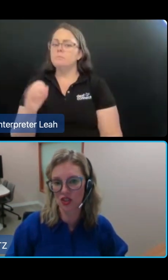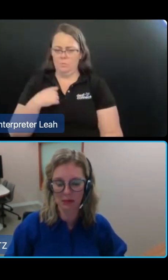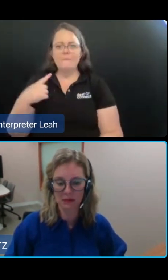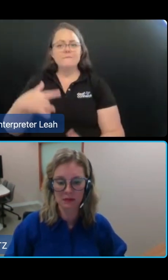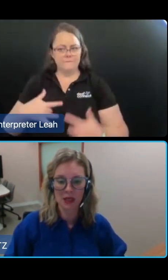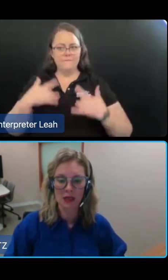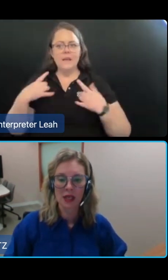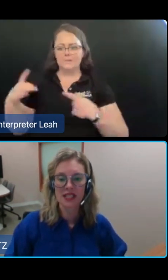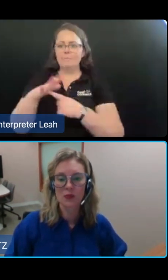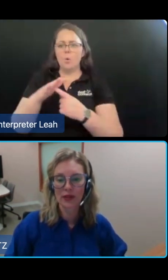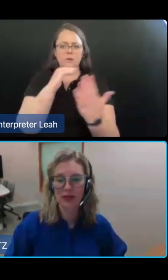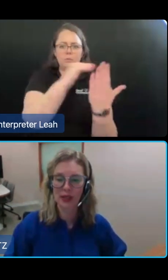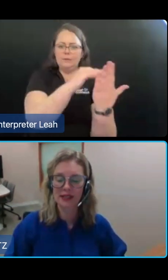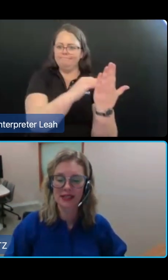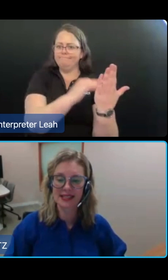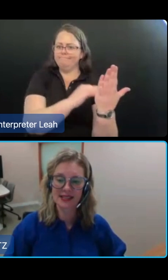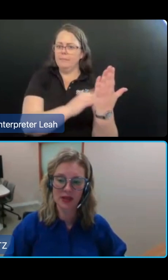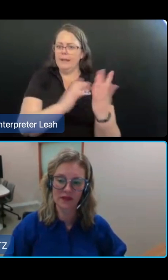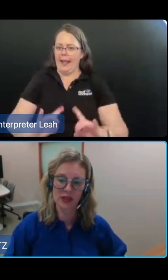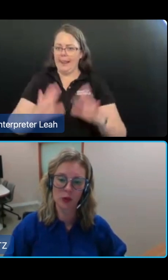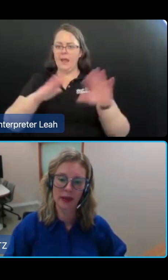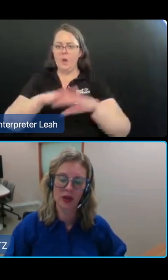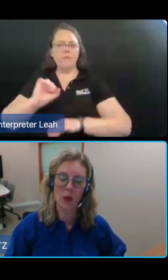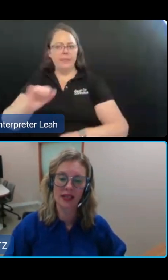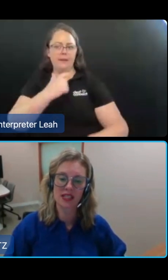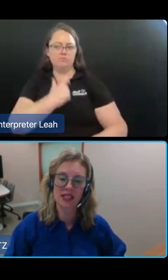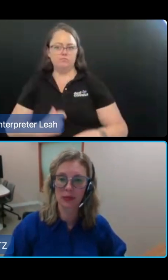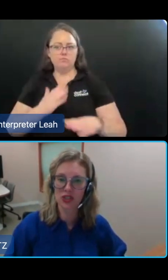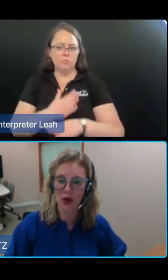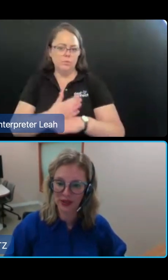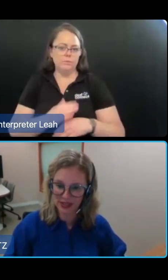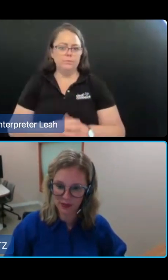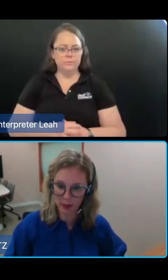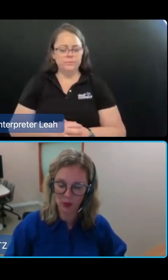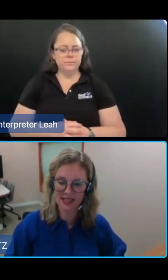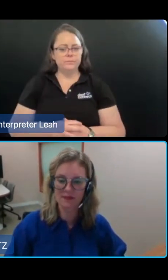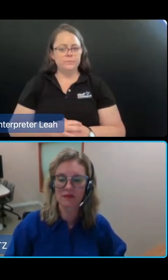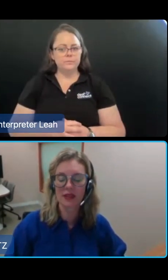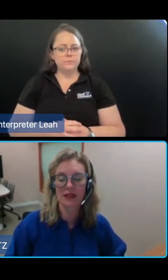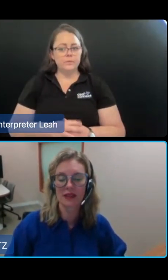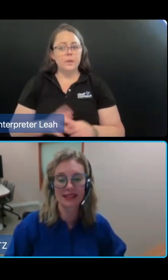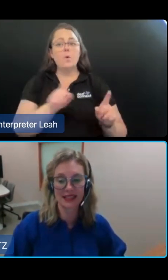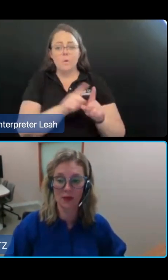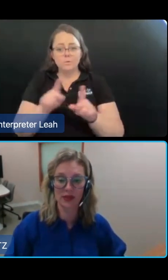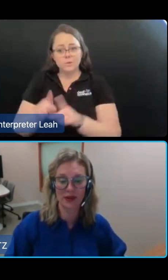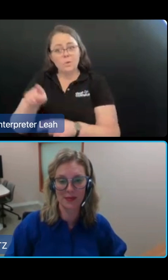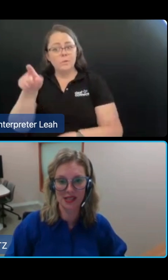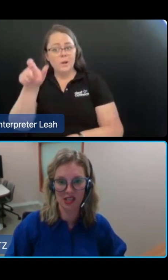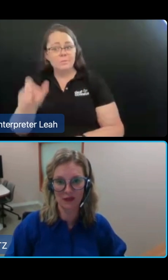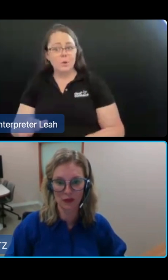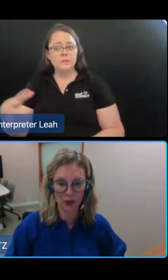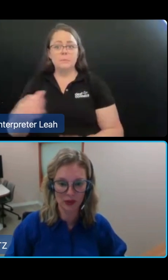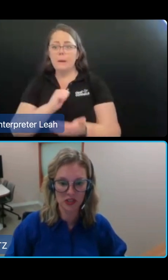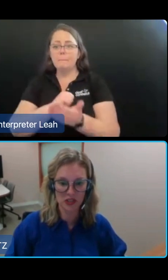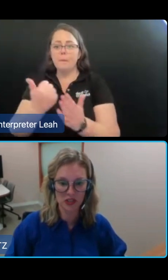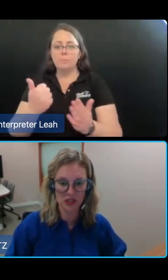stewardship. It's worth noting that the system governor will be required to publish coroner's reports. This is in line with the recommendation